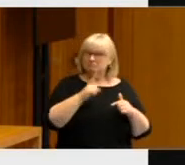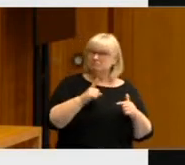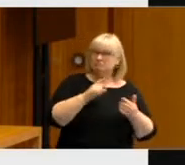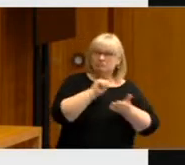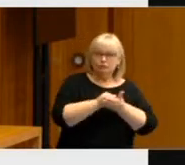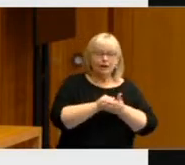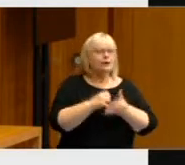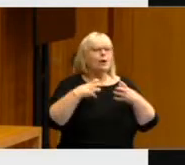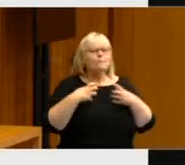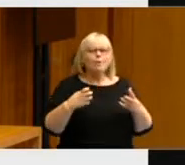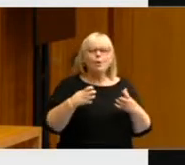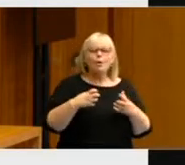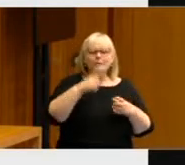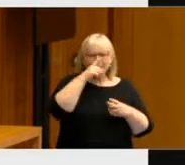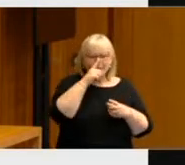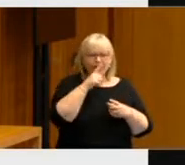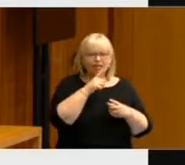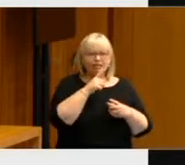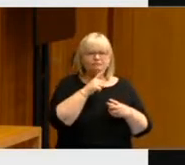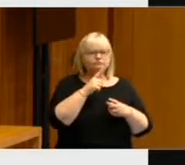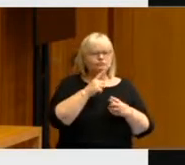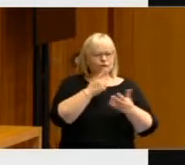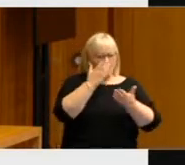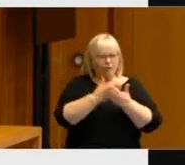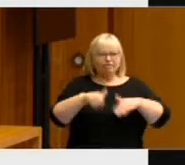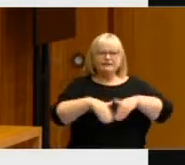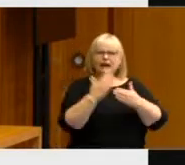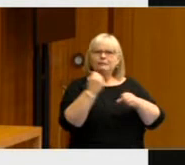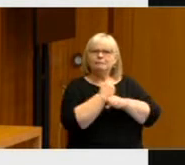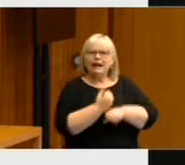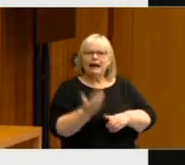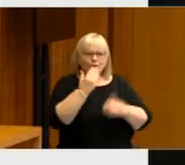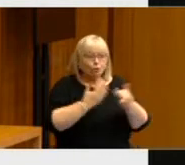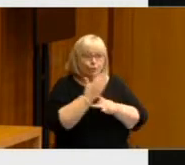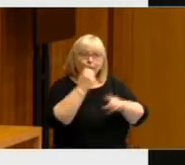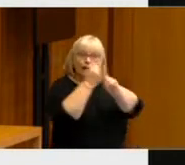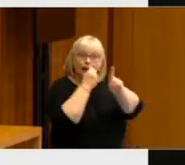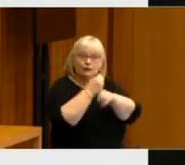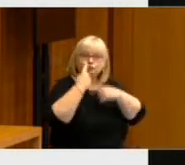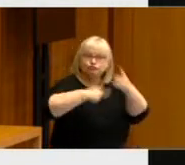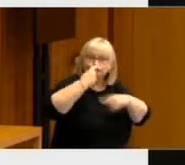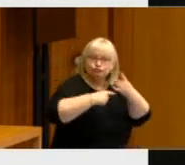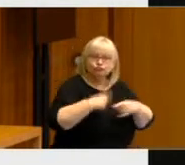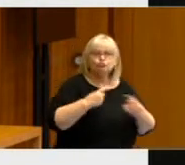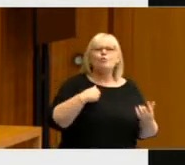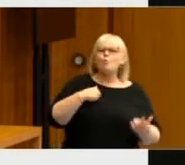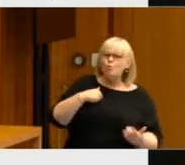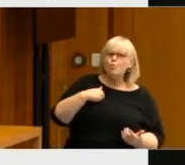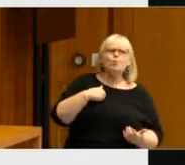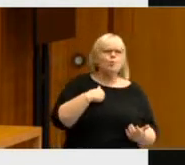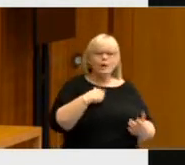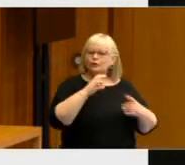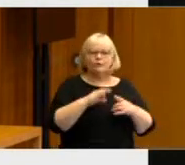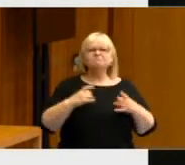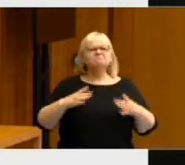increasing proportion of voters who are making up their mind during the election campaign, rather than far in advance.